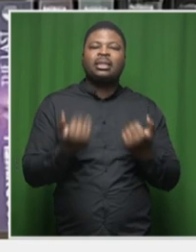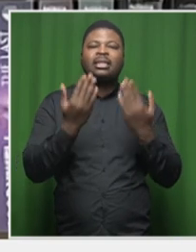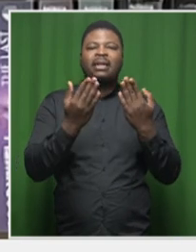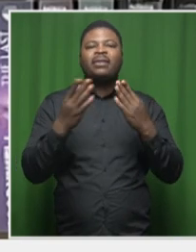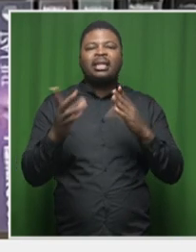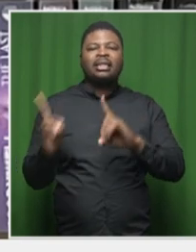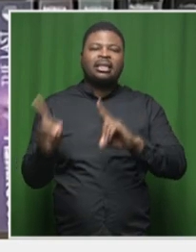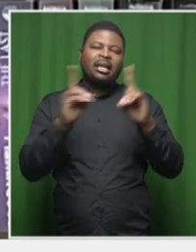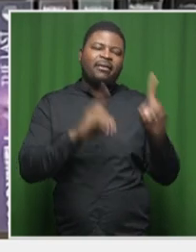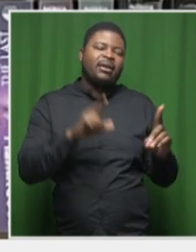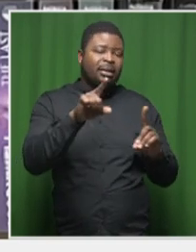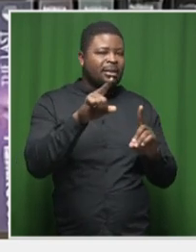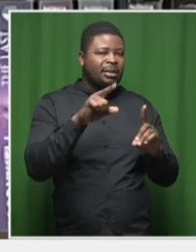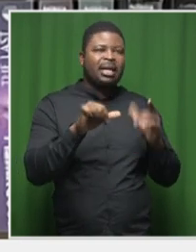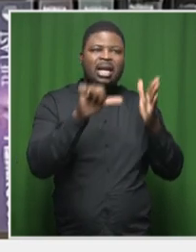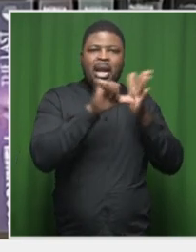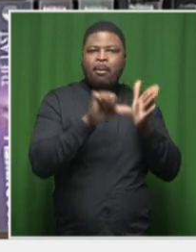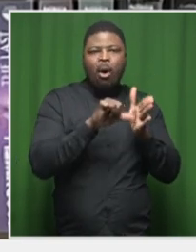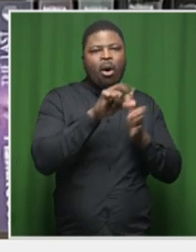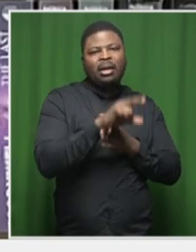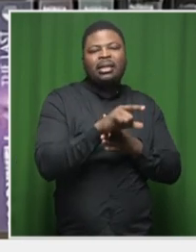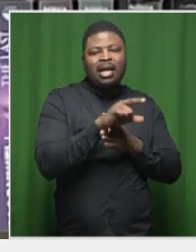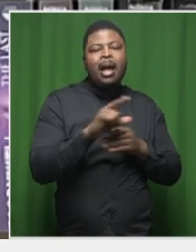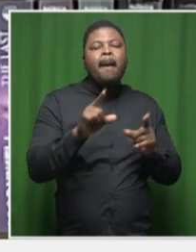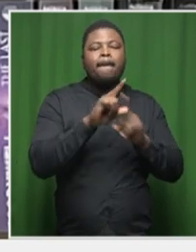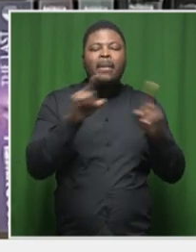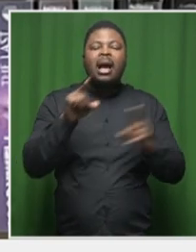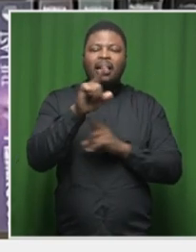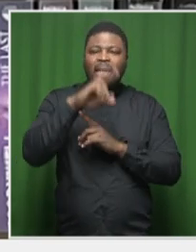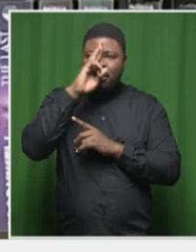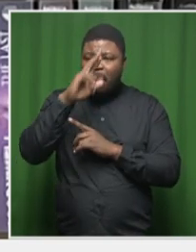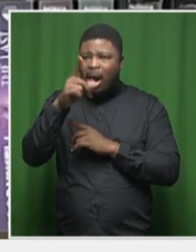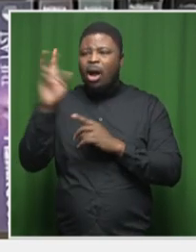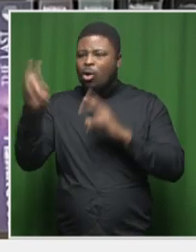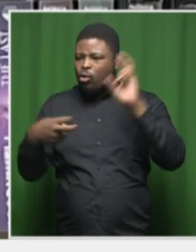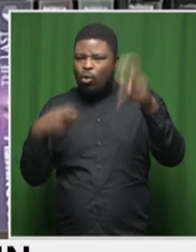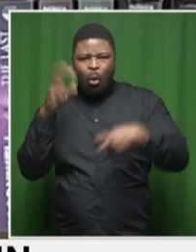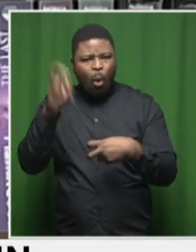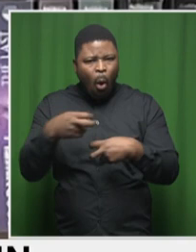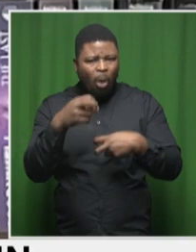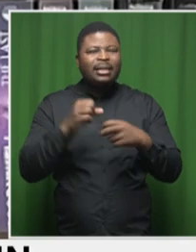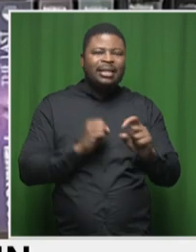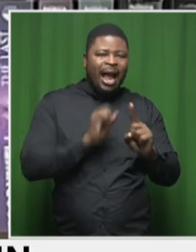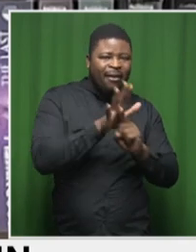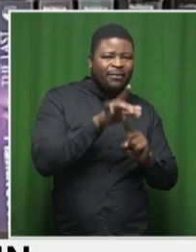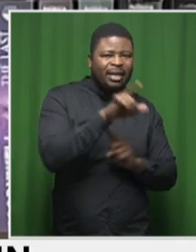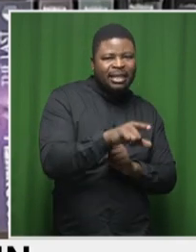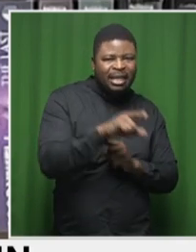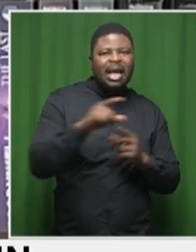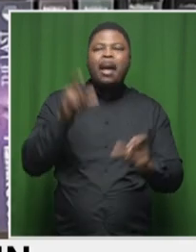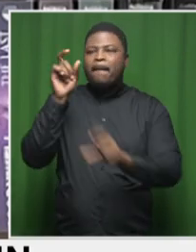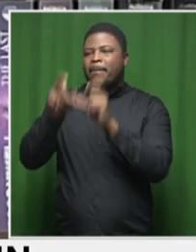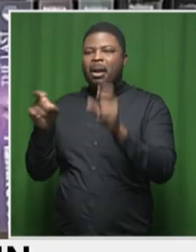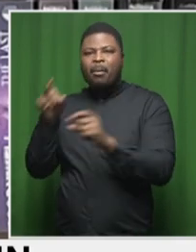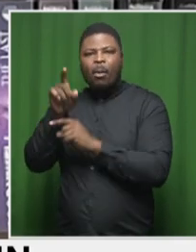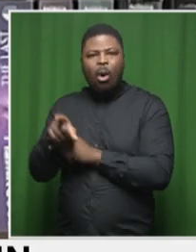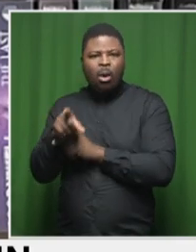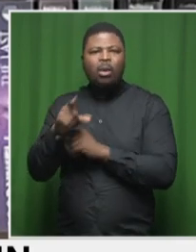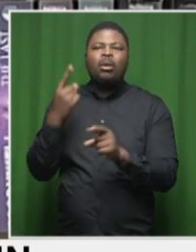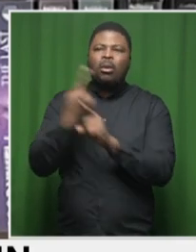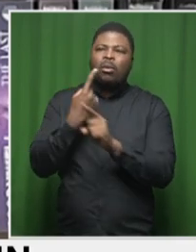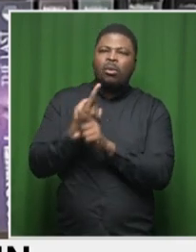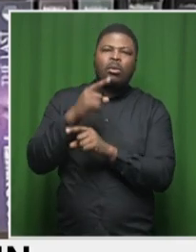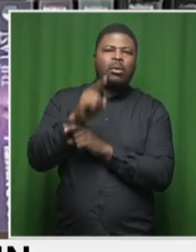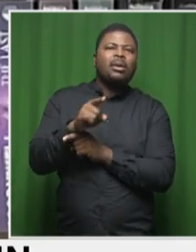the priority patronage was looting was and keeping people in place in positions